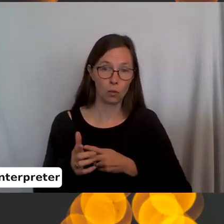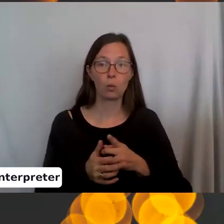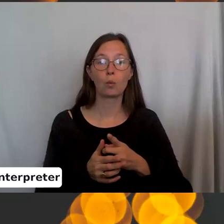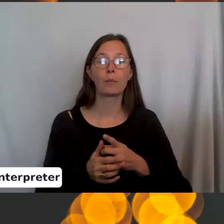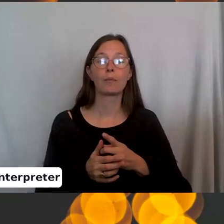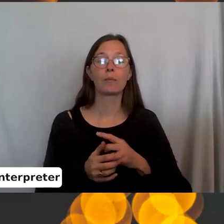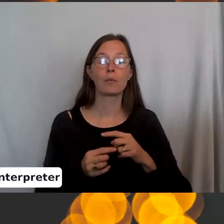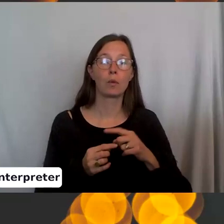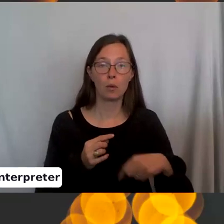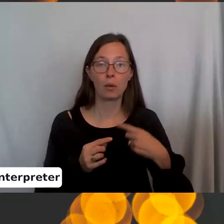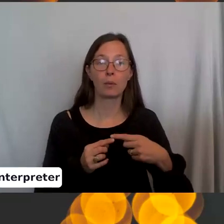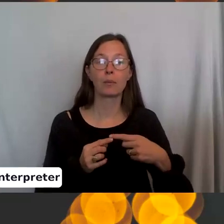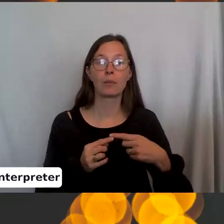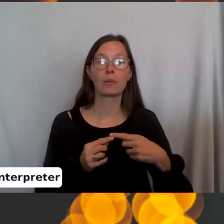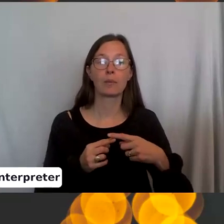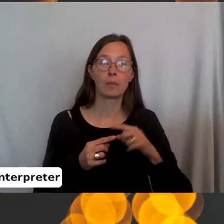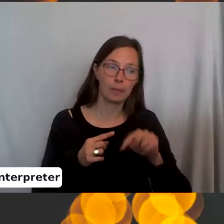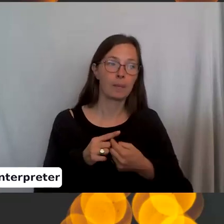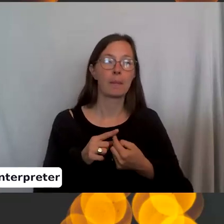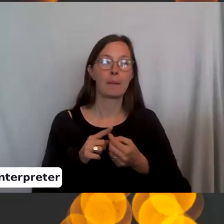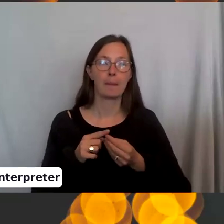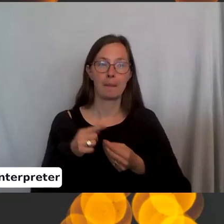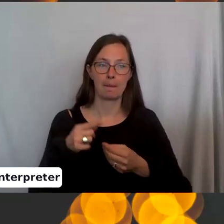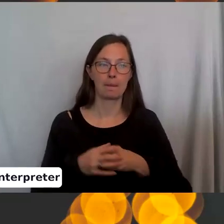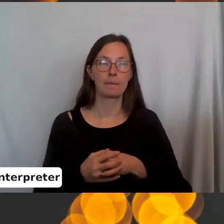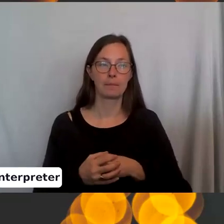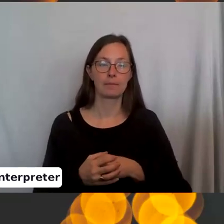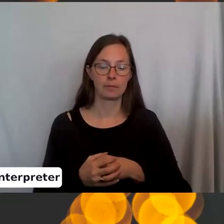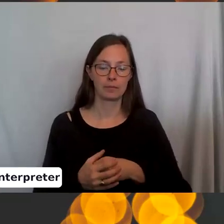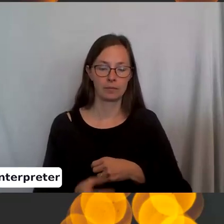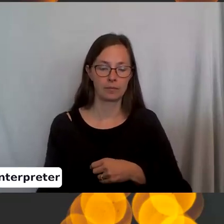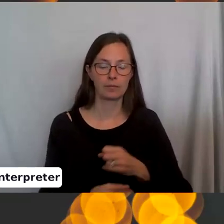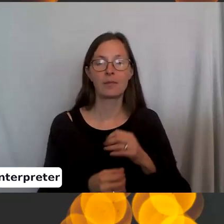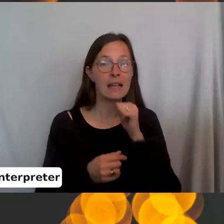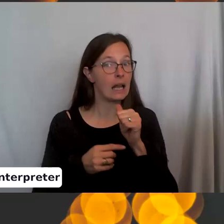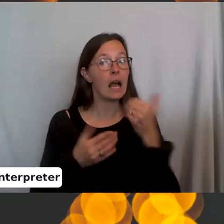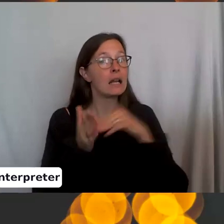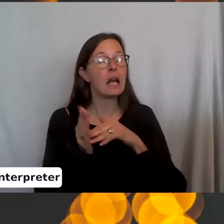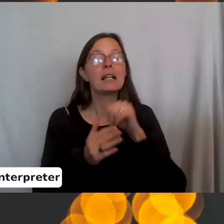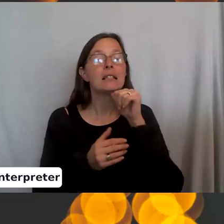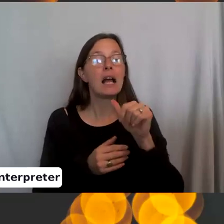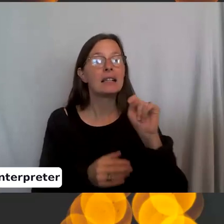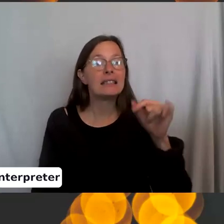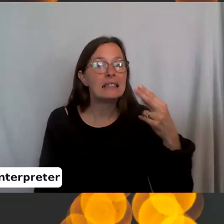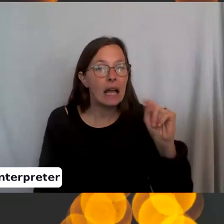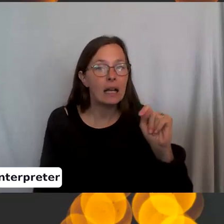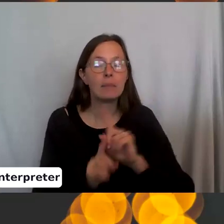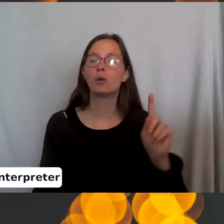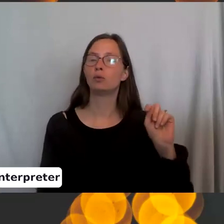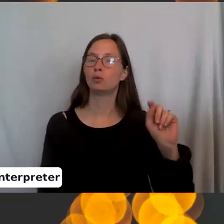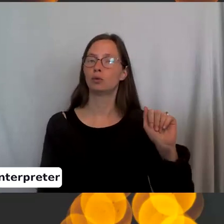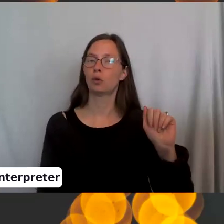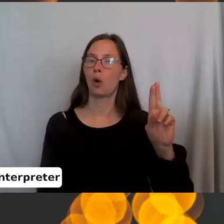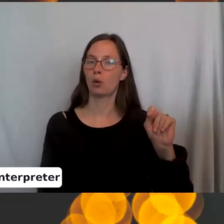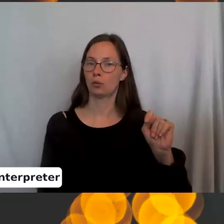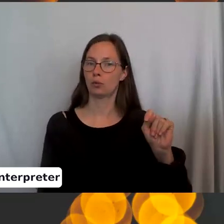around, pull it back through, pull it not tight, but taut. Taut is the word. You don't want it tight because